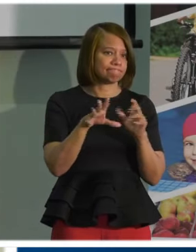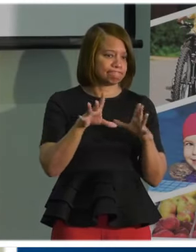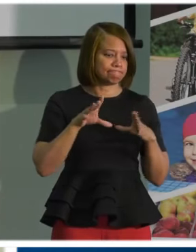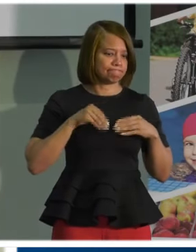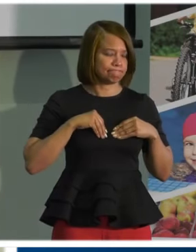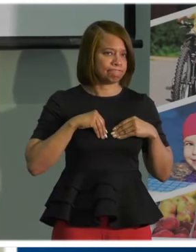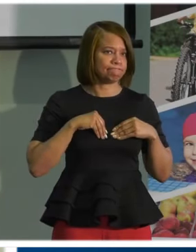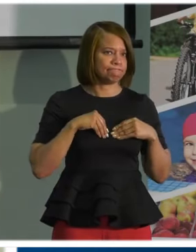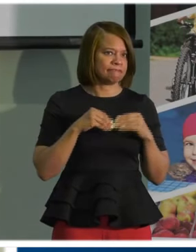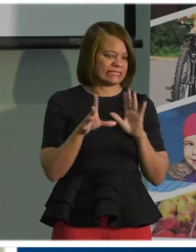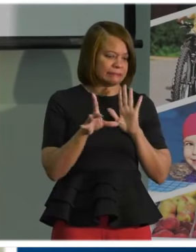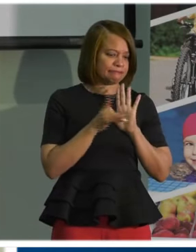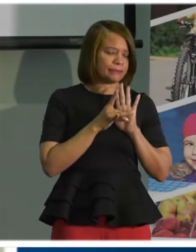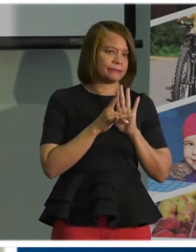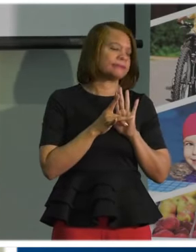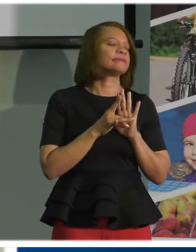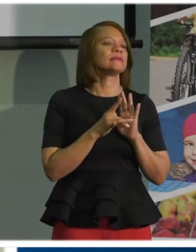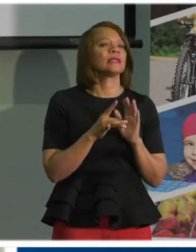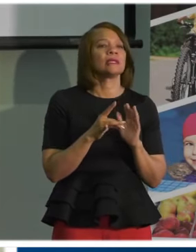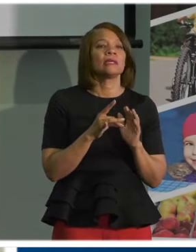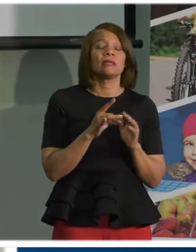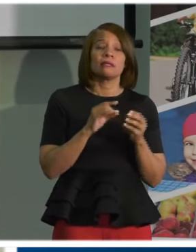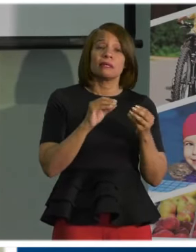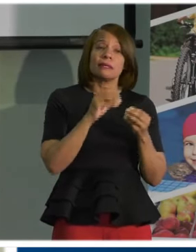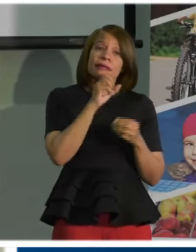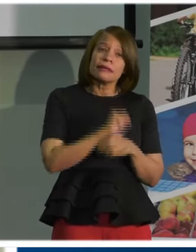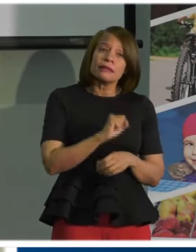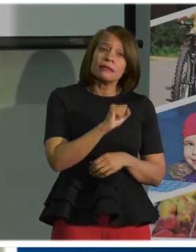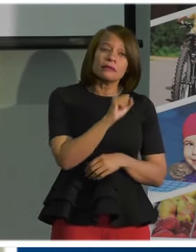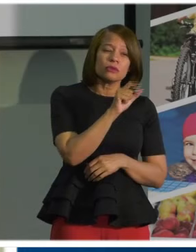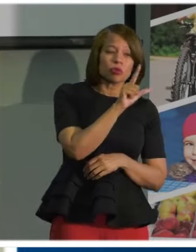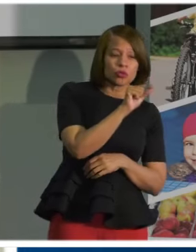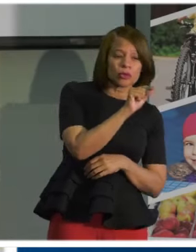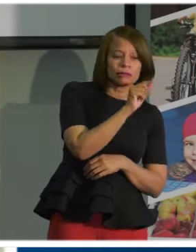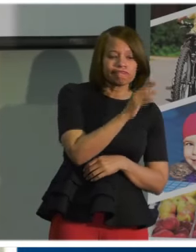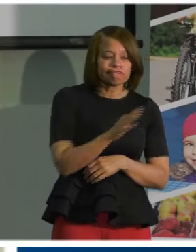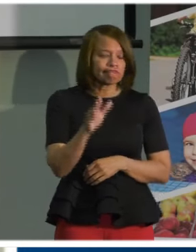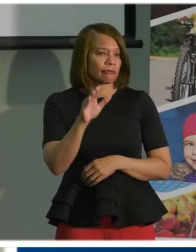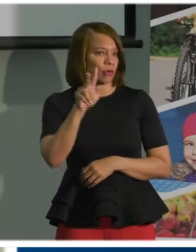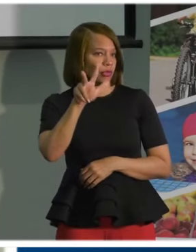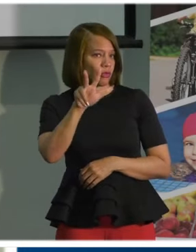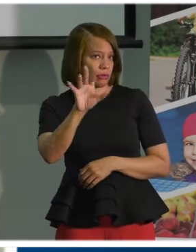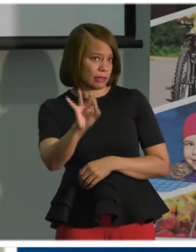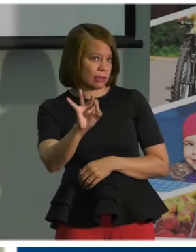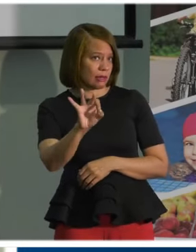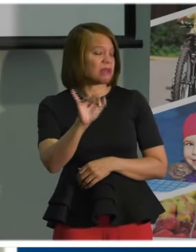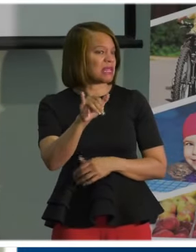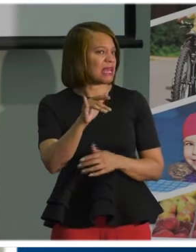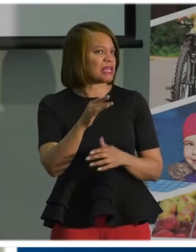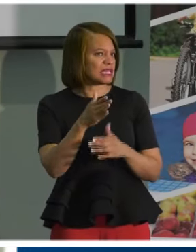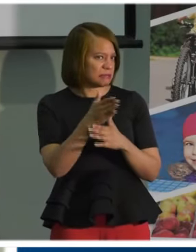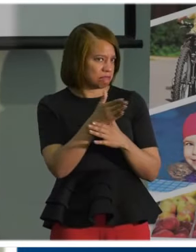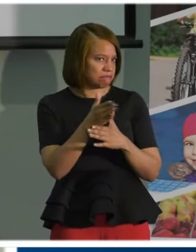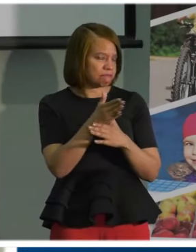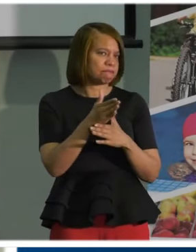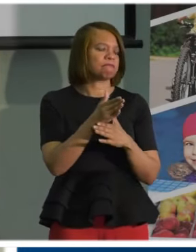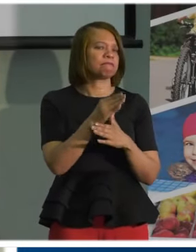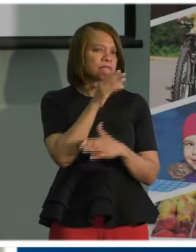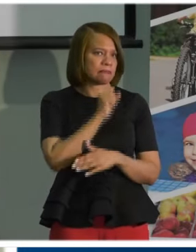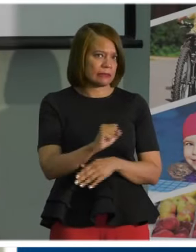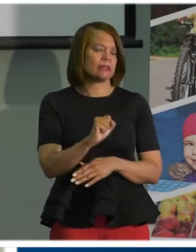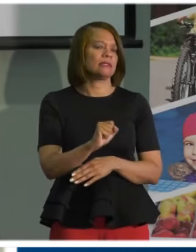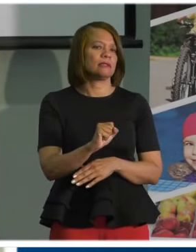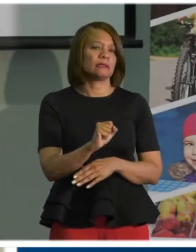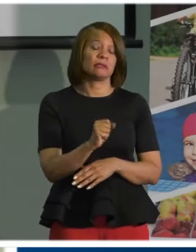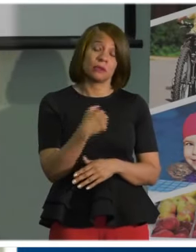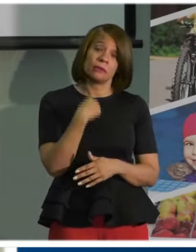in cases of individuals between the ages of 20 and 39 years of age. And as we've continued to say,